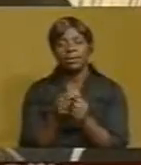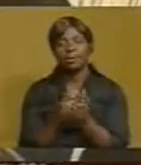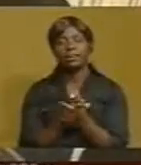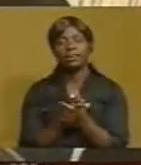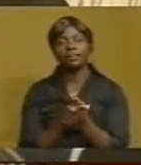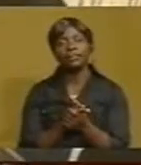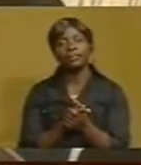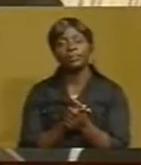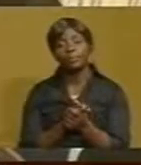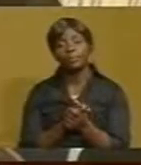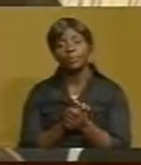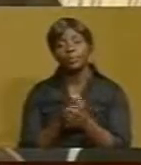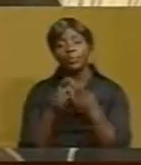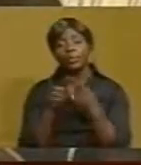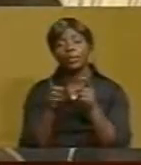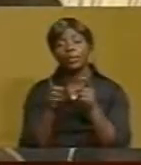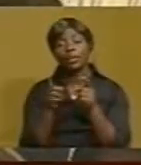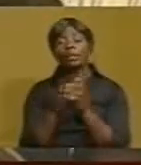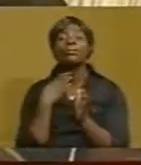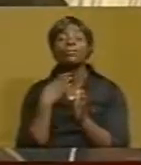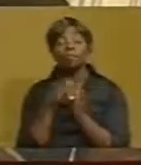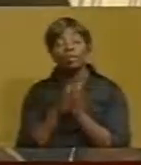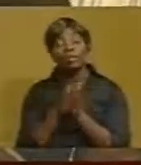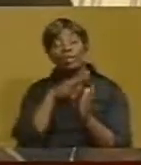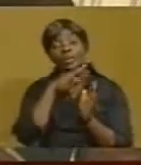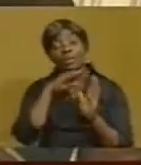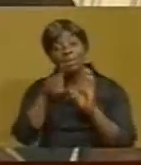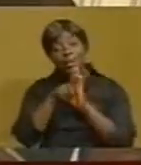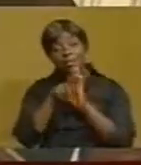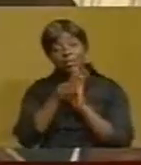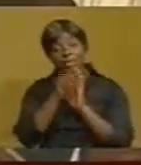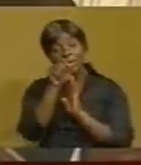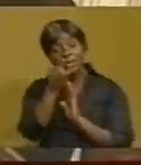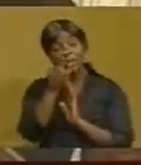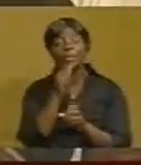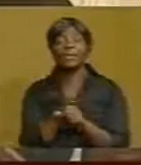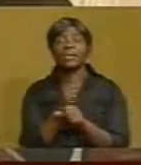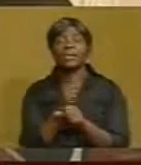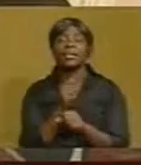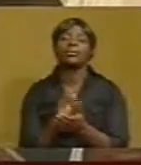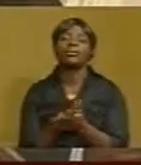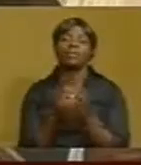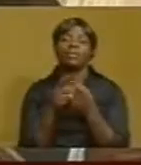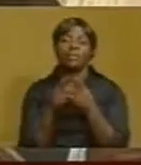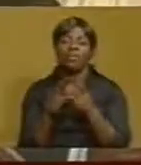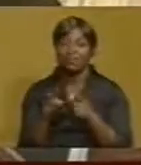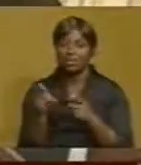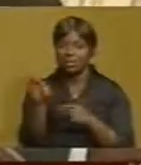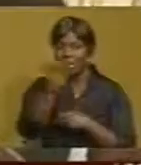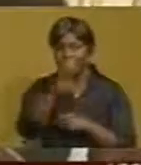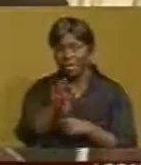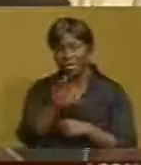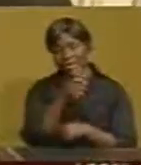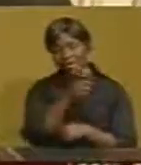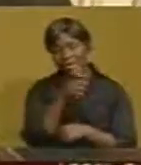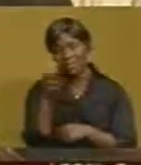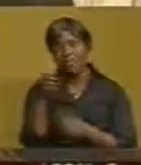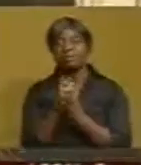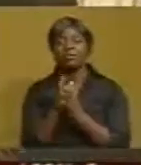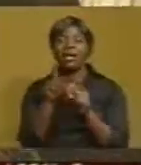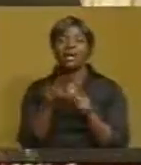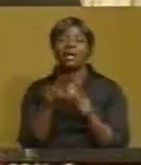causes, the delivery of public services, and the creation of conducive environment for private sector investment